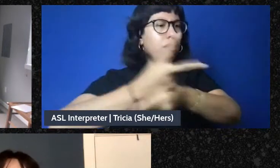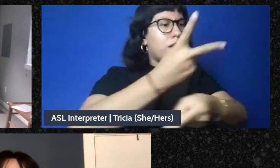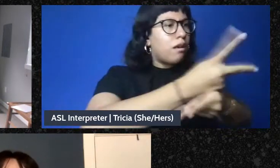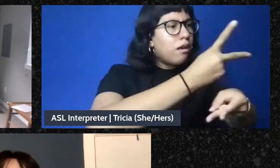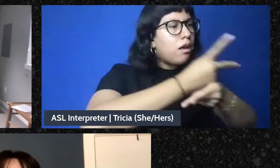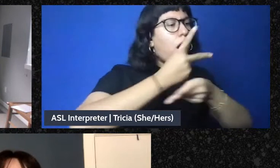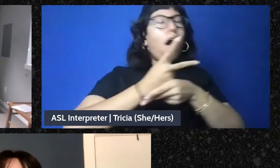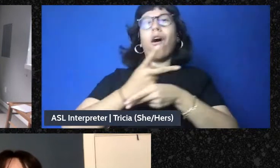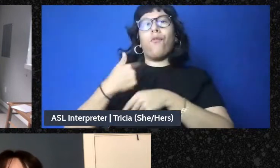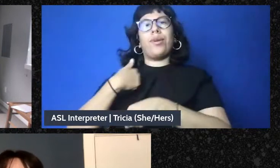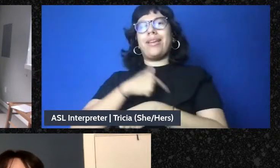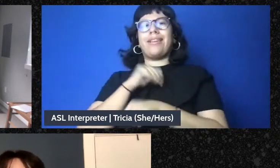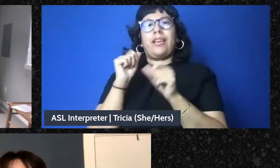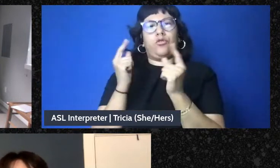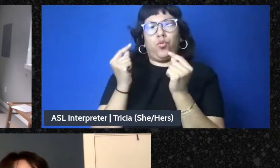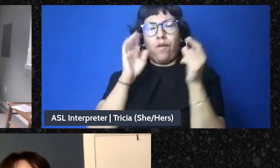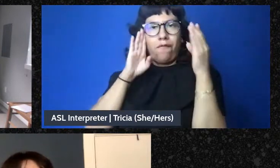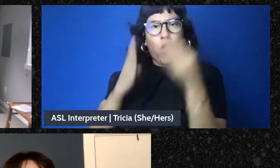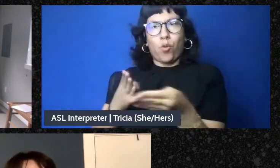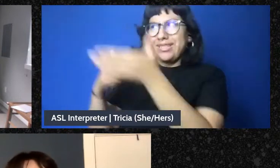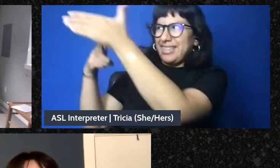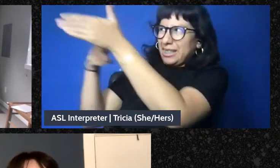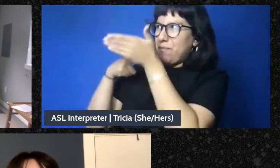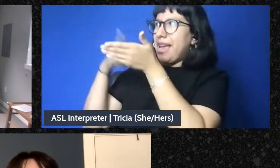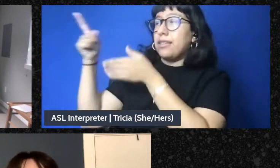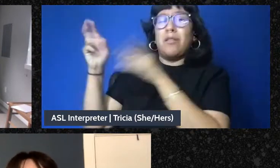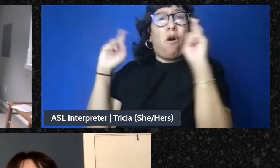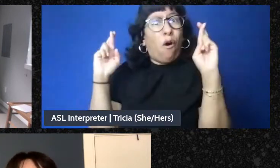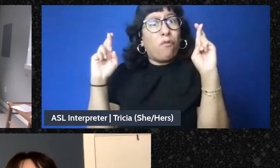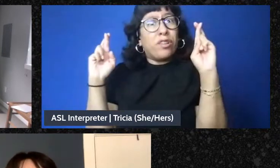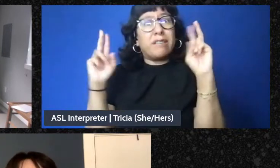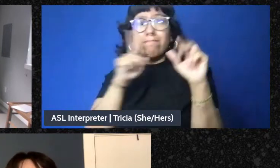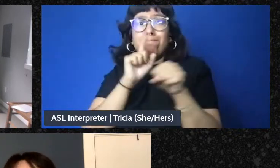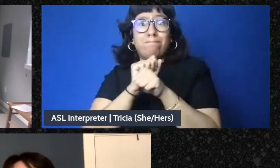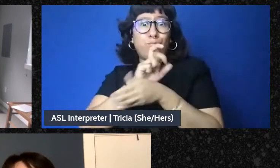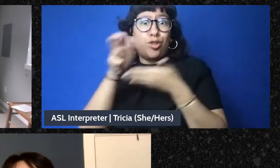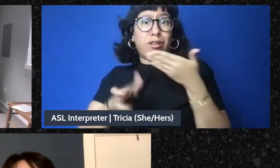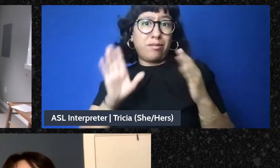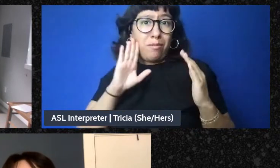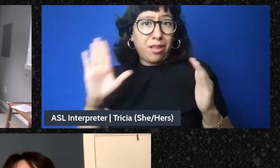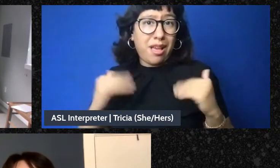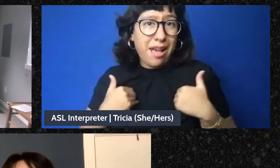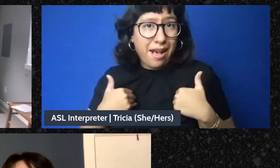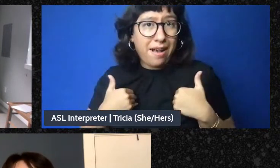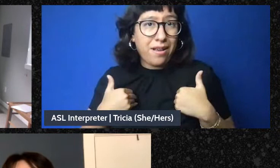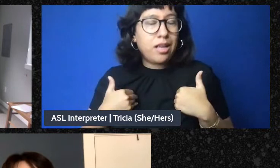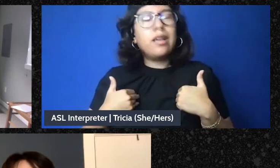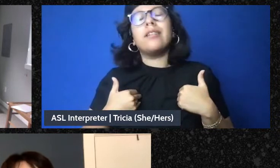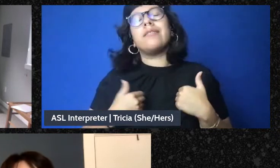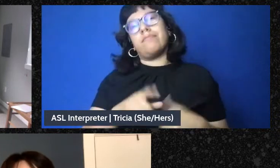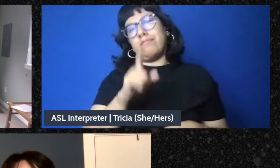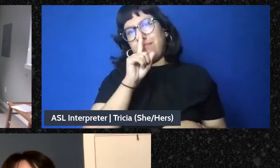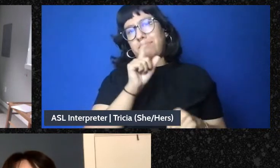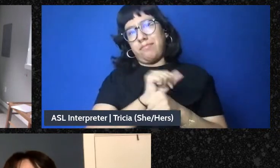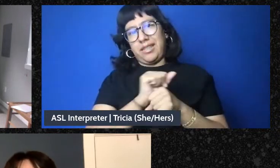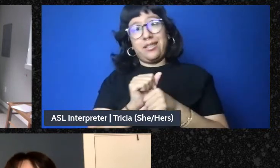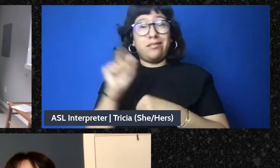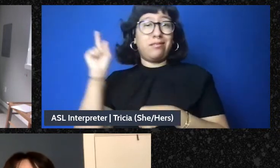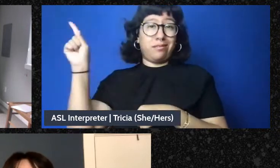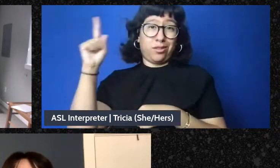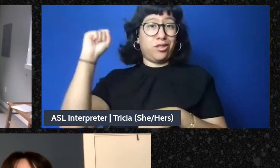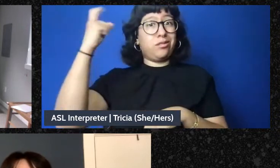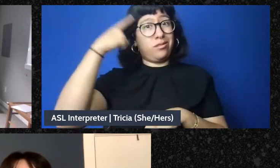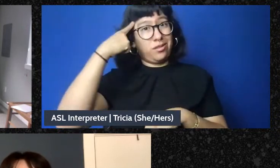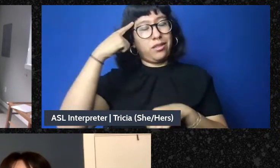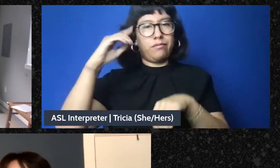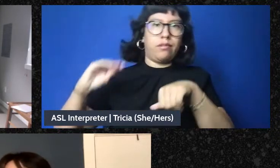just making demands on the state and hoping it'll turn out and in reality the state is the crisis producer right like